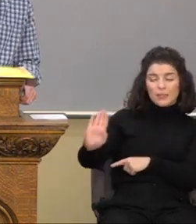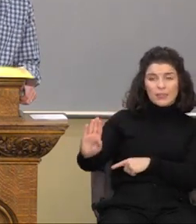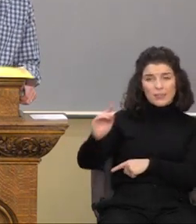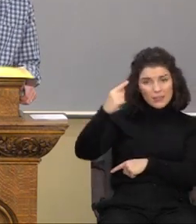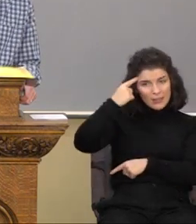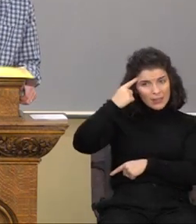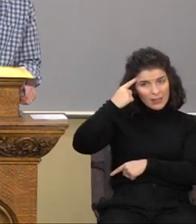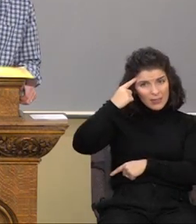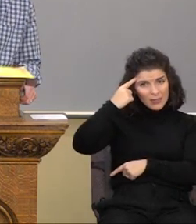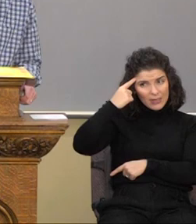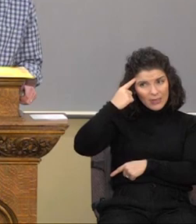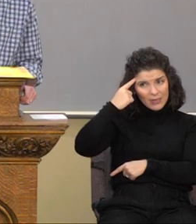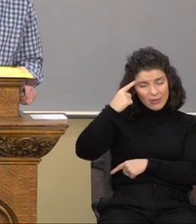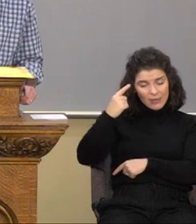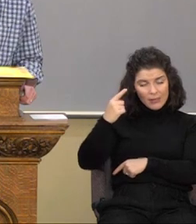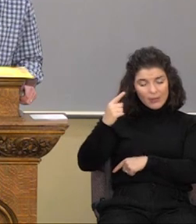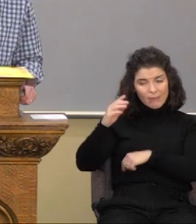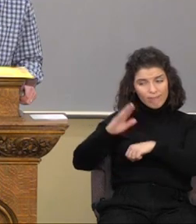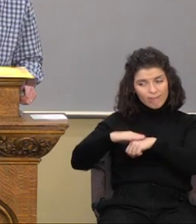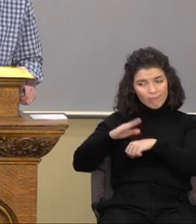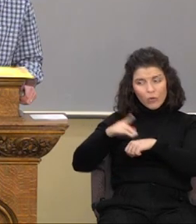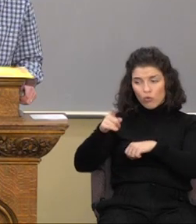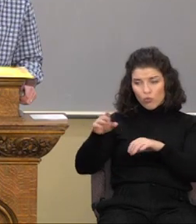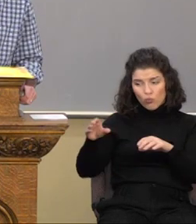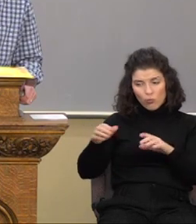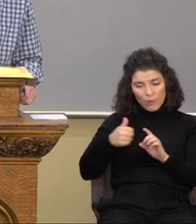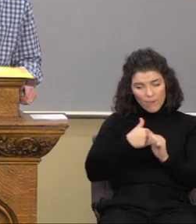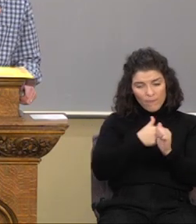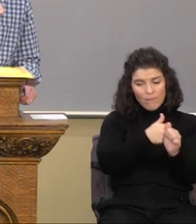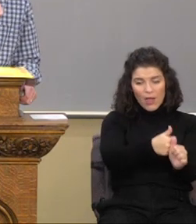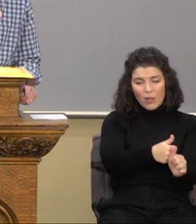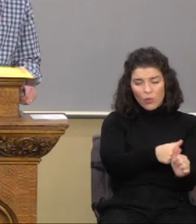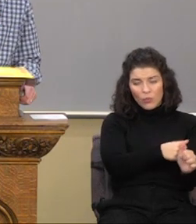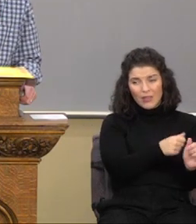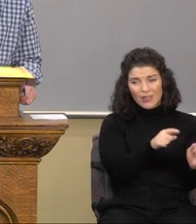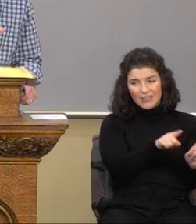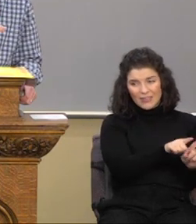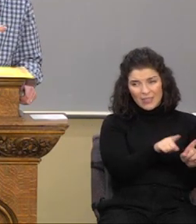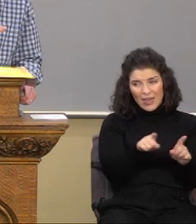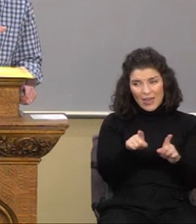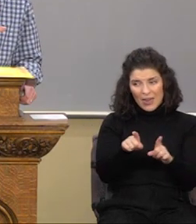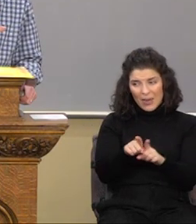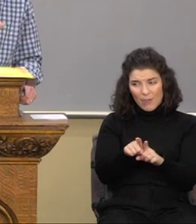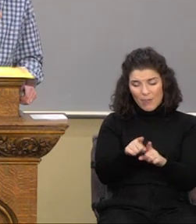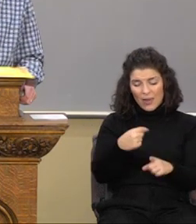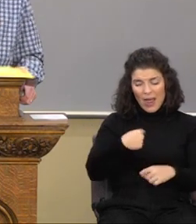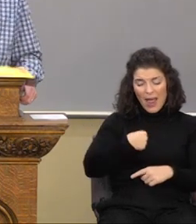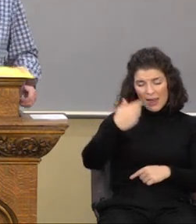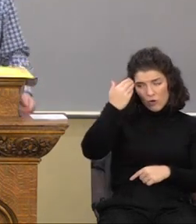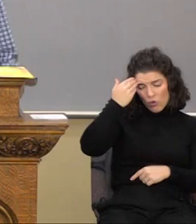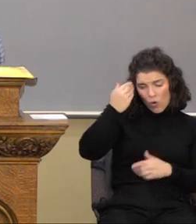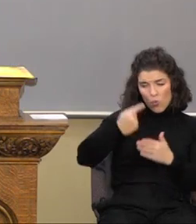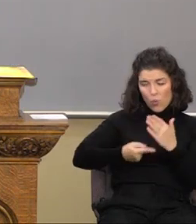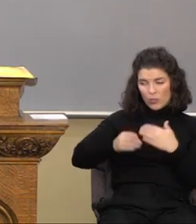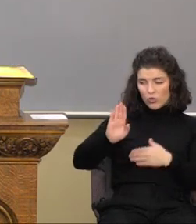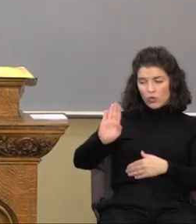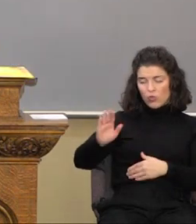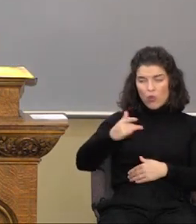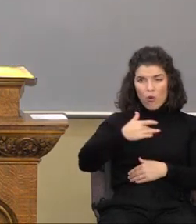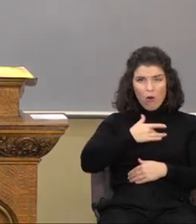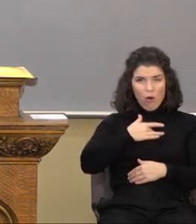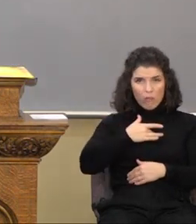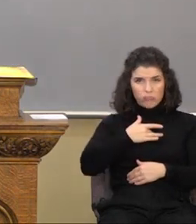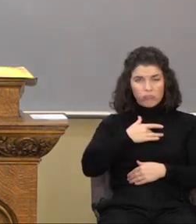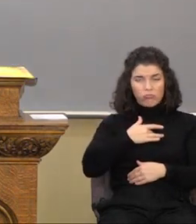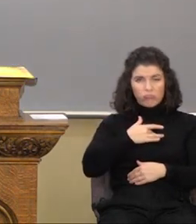exhorts him, then you do the same thing, buddy, because I know what's what's in your heart. OK, here's my point. You